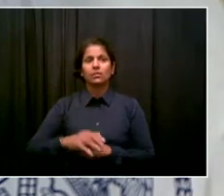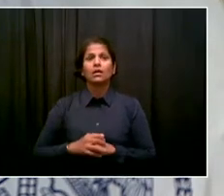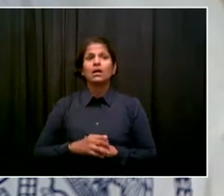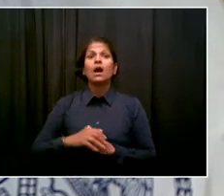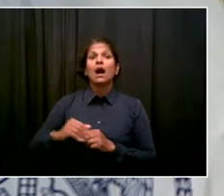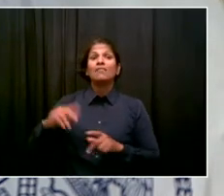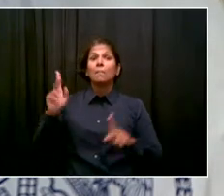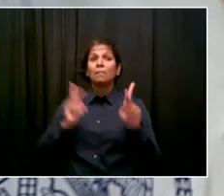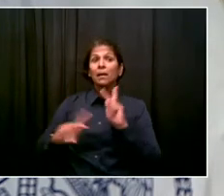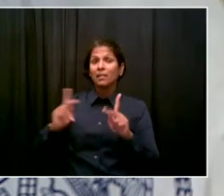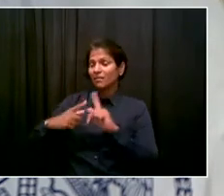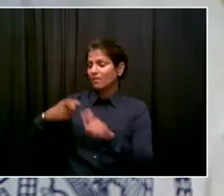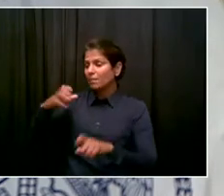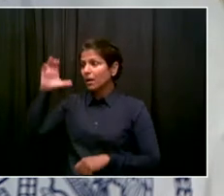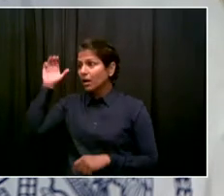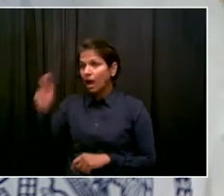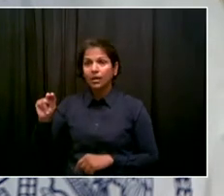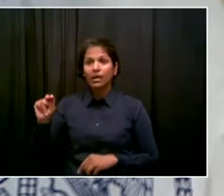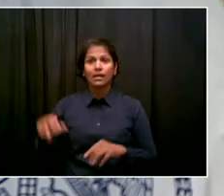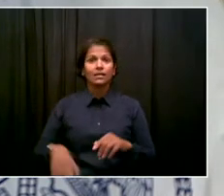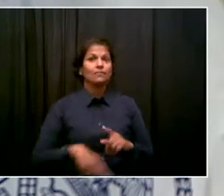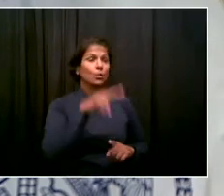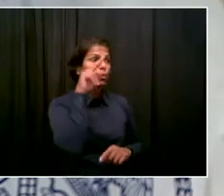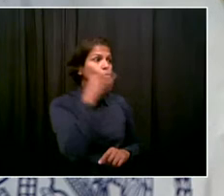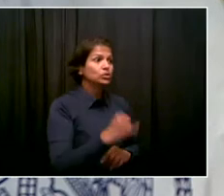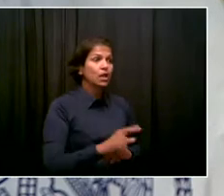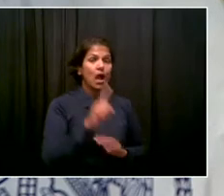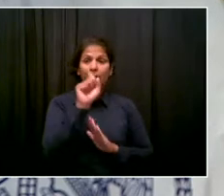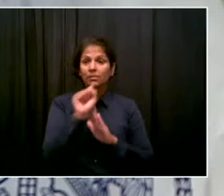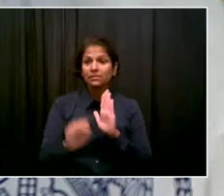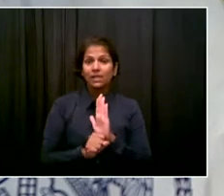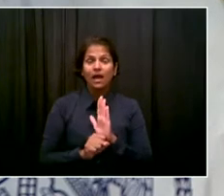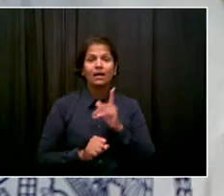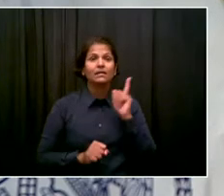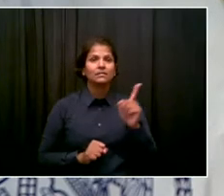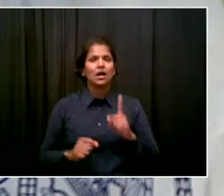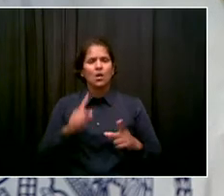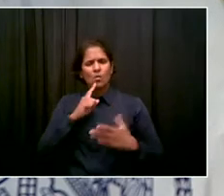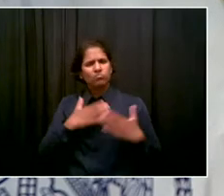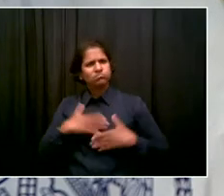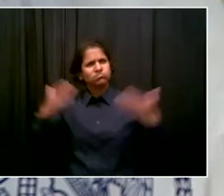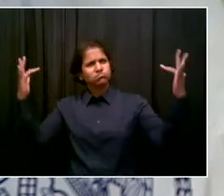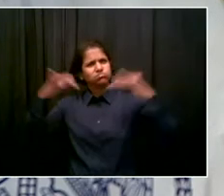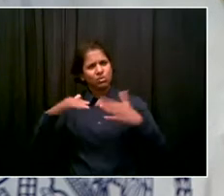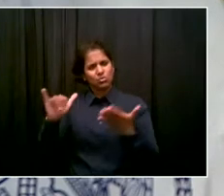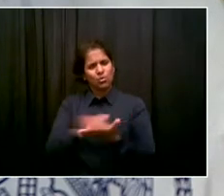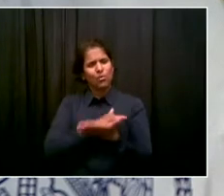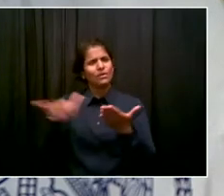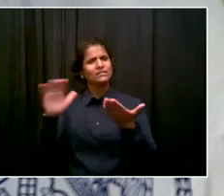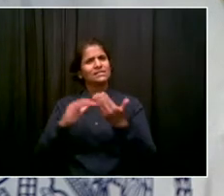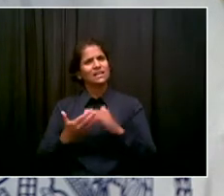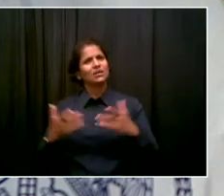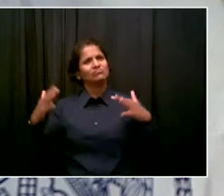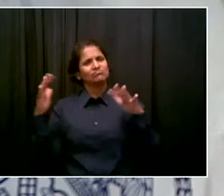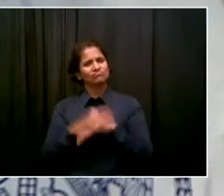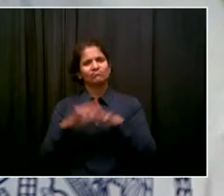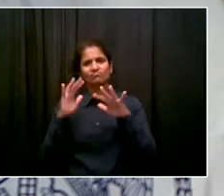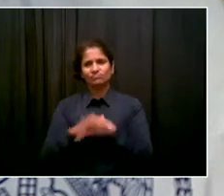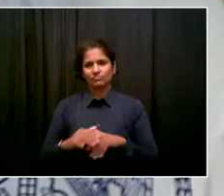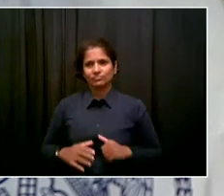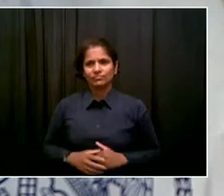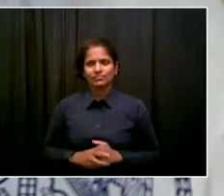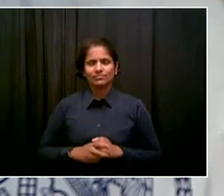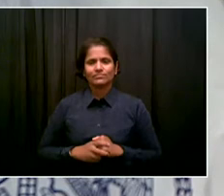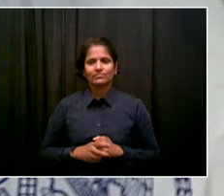roots are. Time to come home, time to help us move forward. This homecoming week is going to be something very, very special. Last